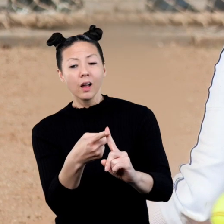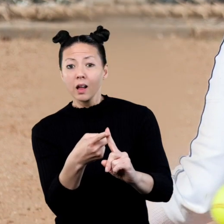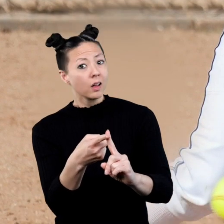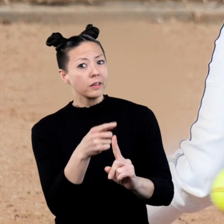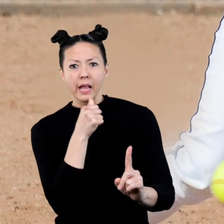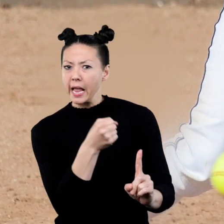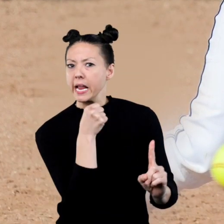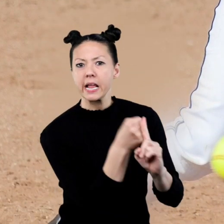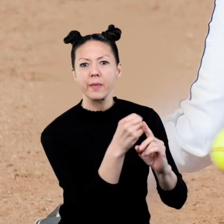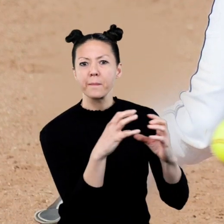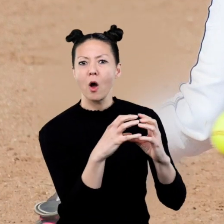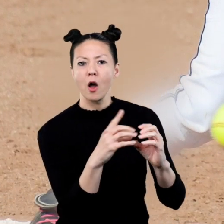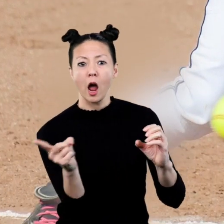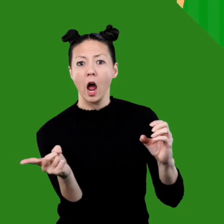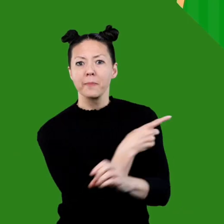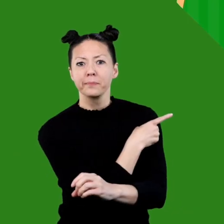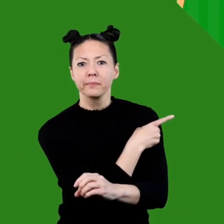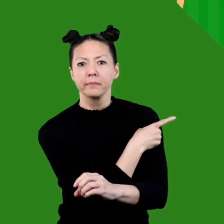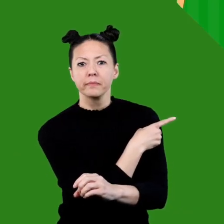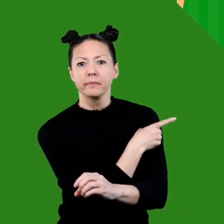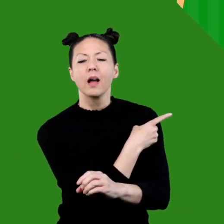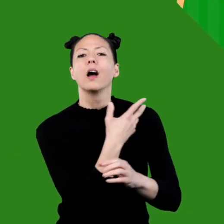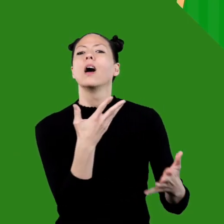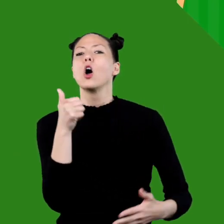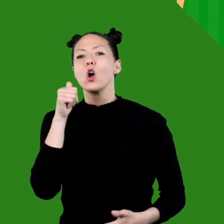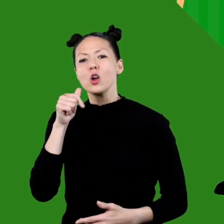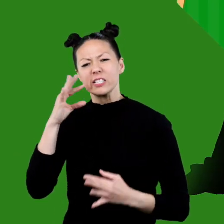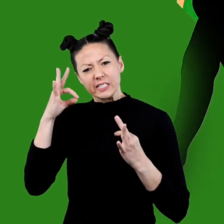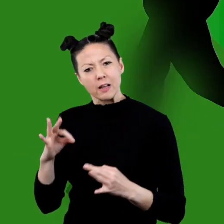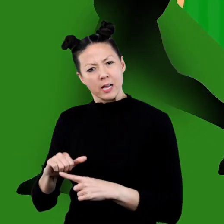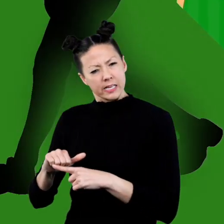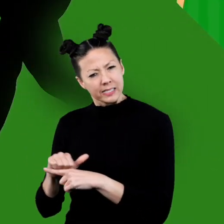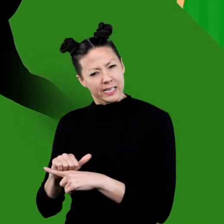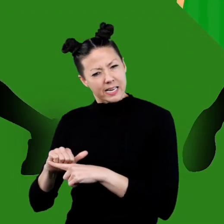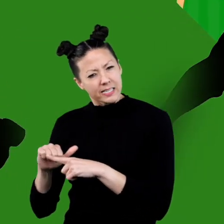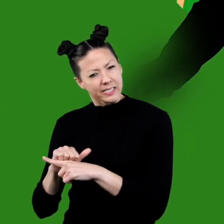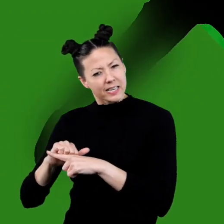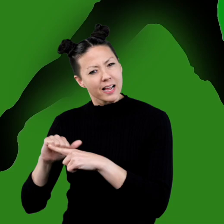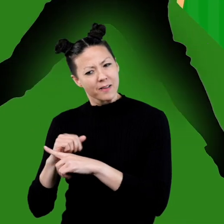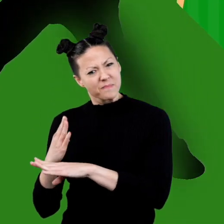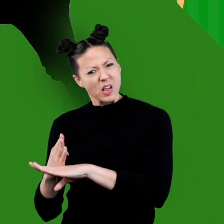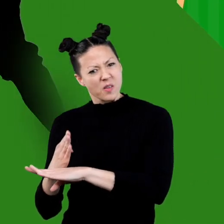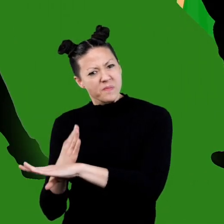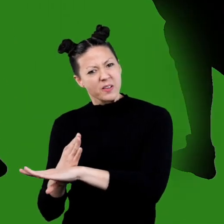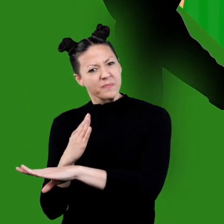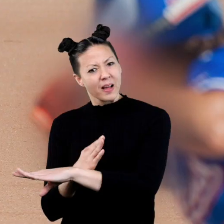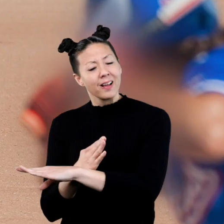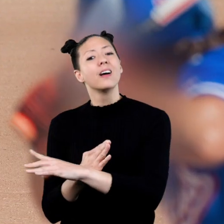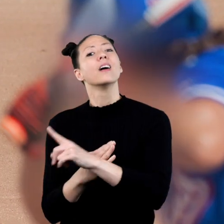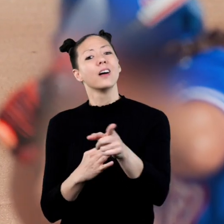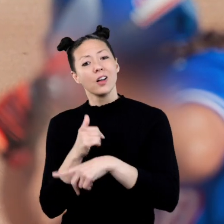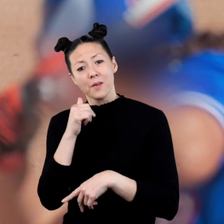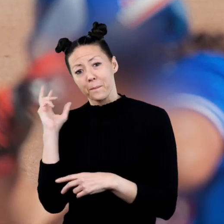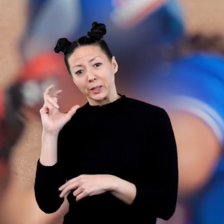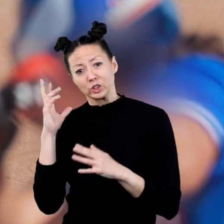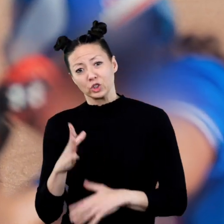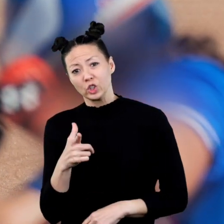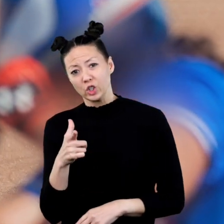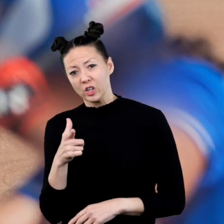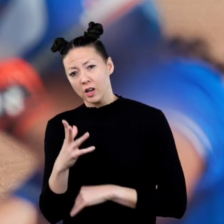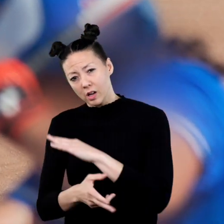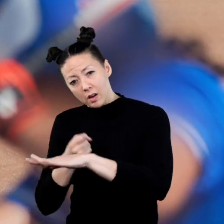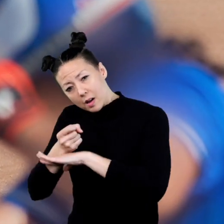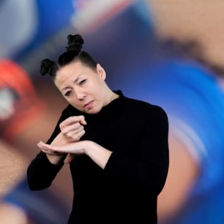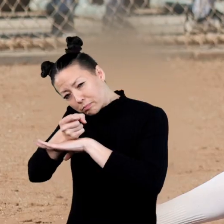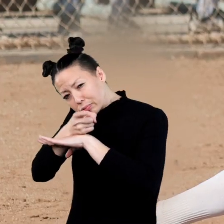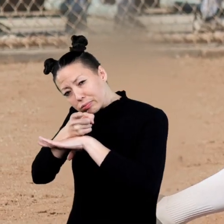She does not hit the ball. The girl decides to practice. The girl gets better. The ball is pitched to